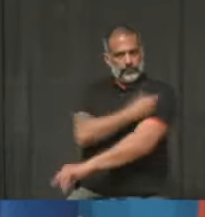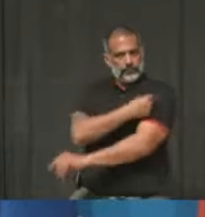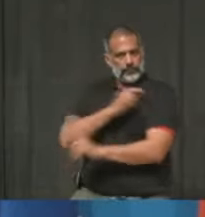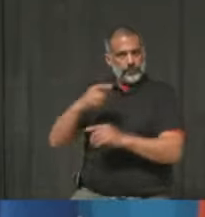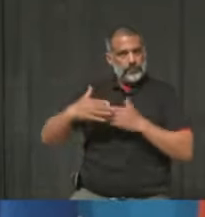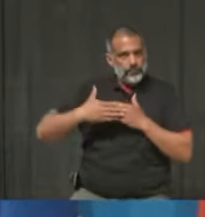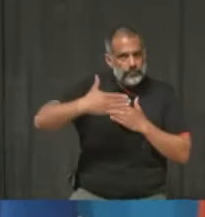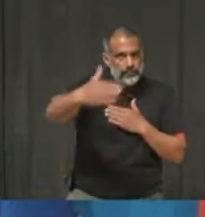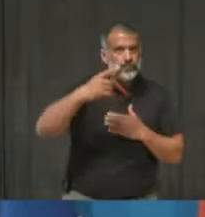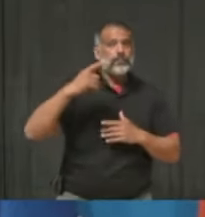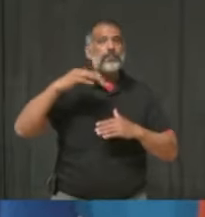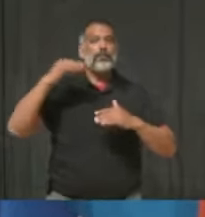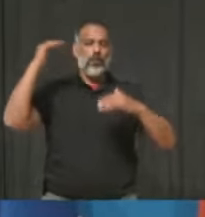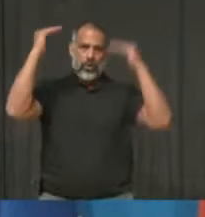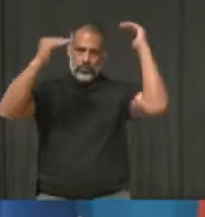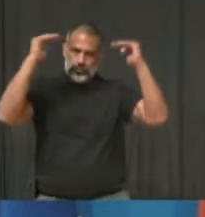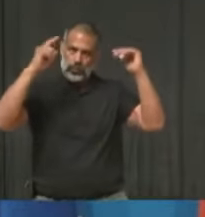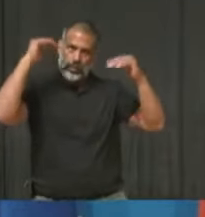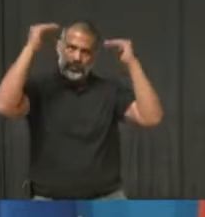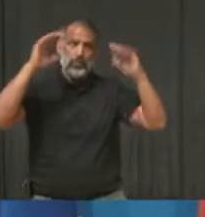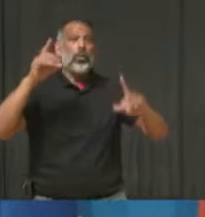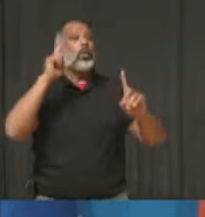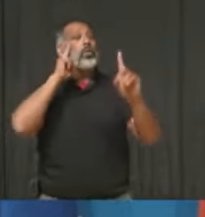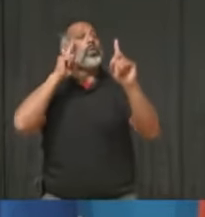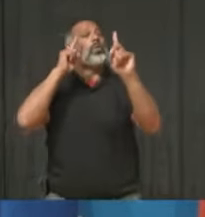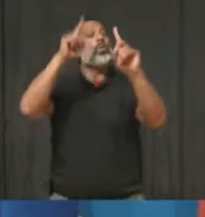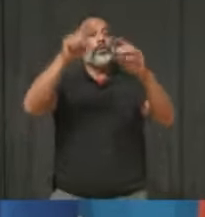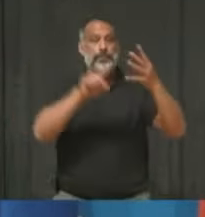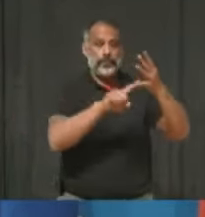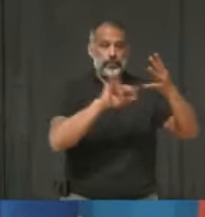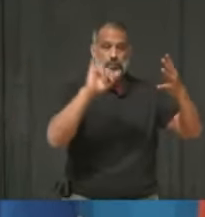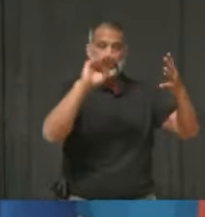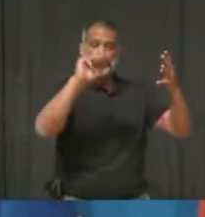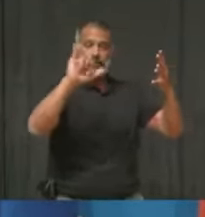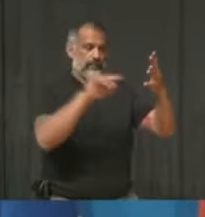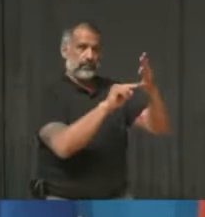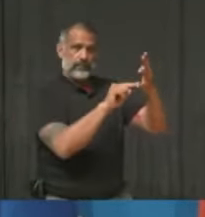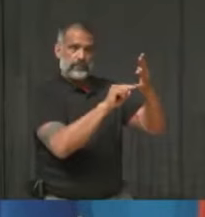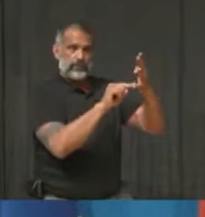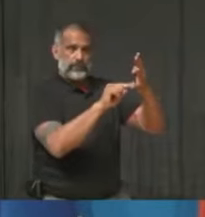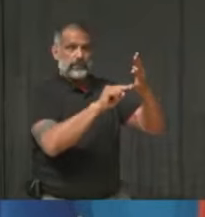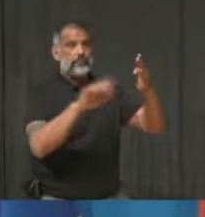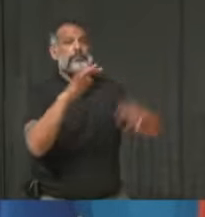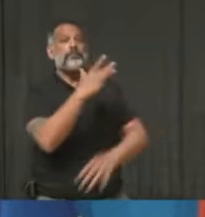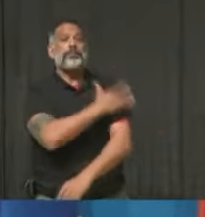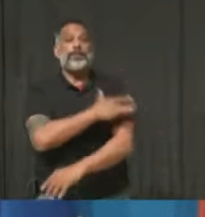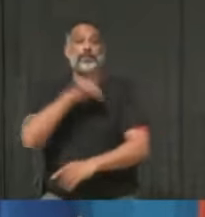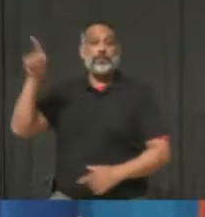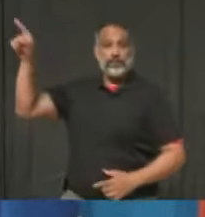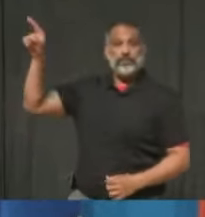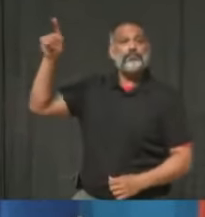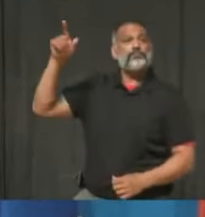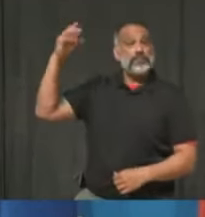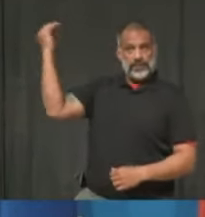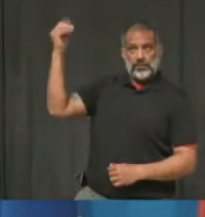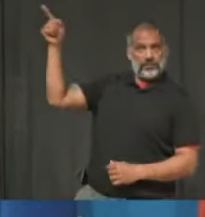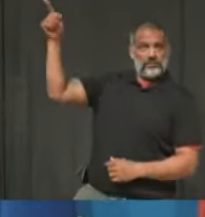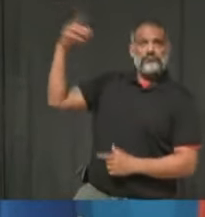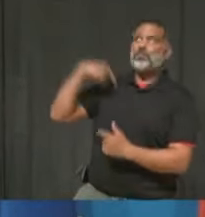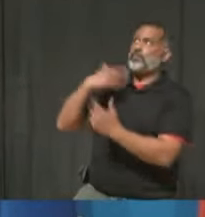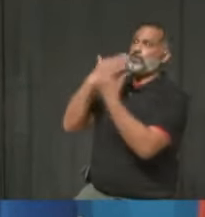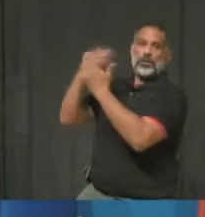by the end of May. And I want to thank the Government of Ontario for prioritizing regions like Peel,